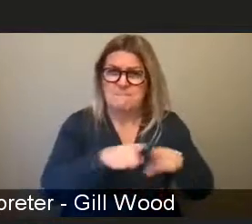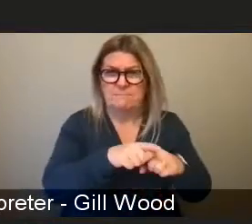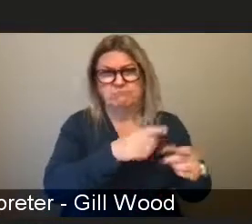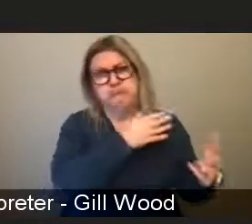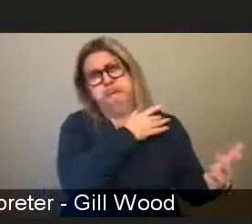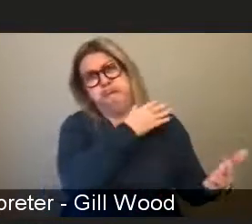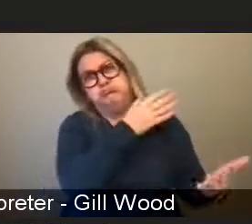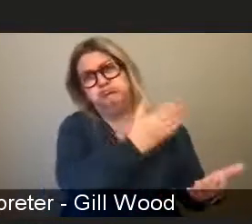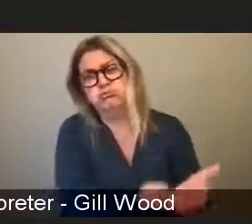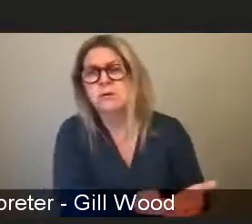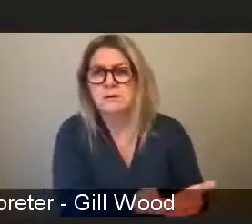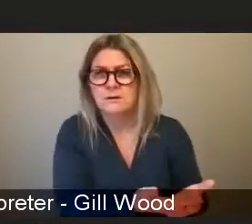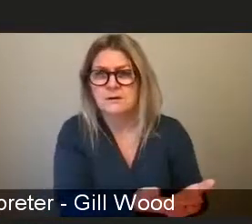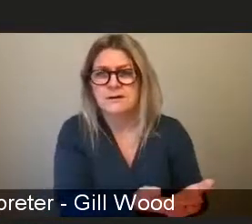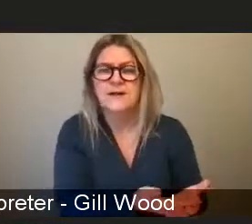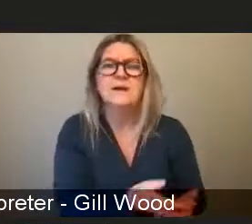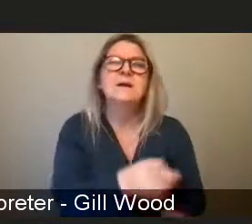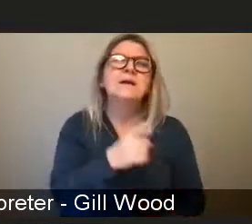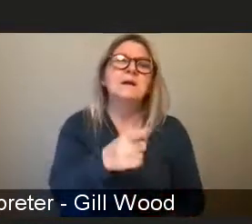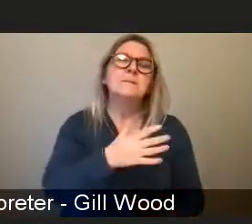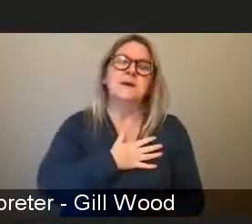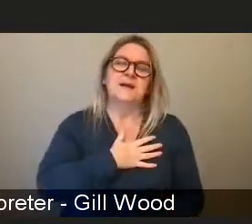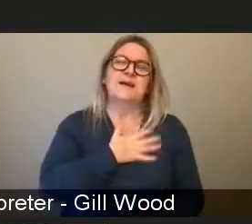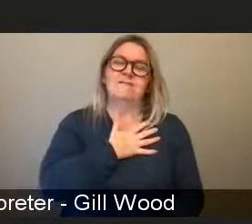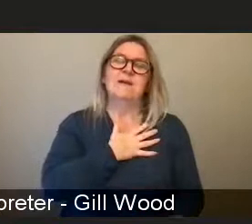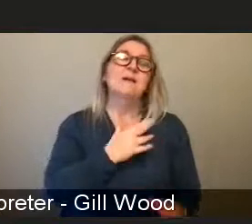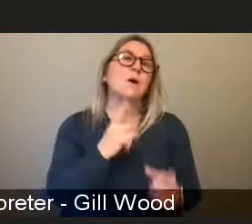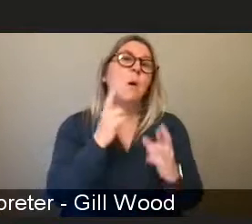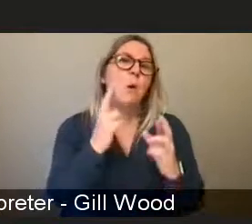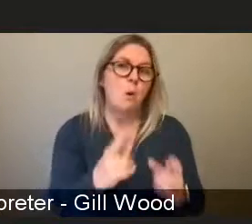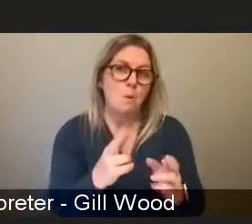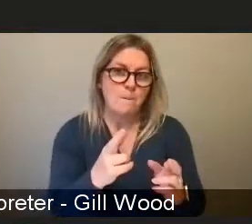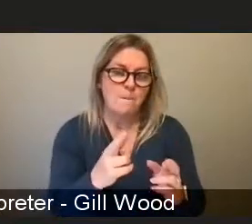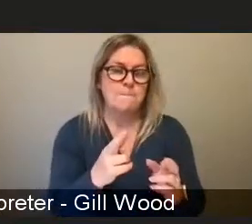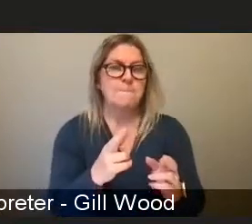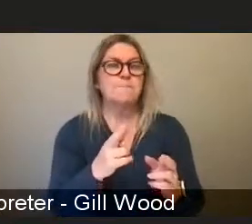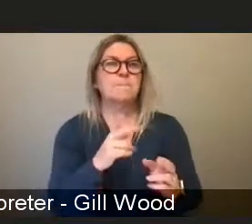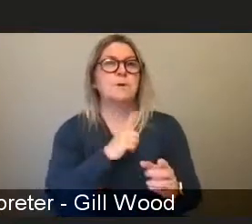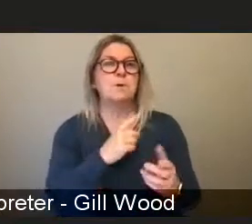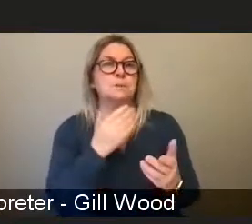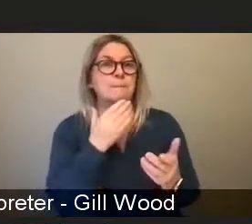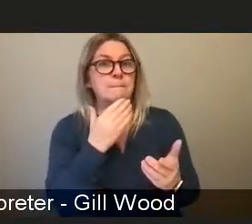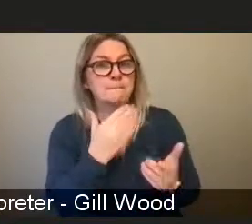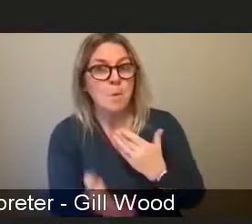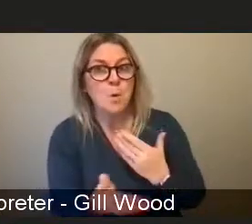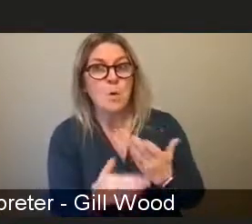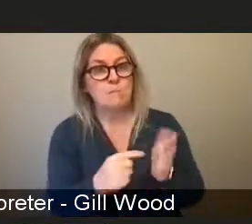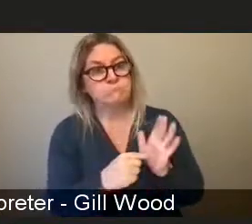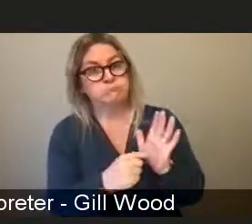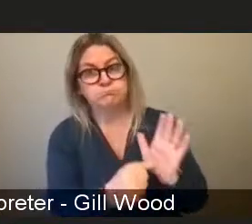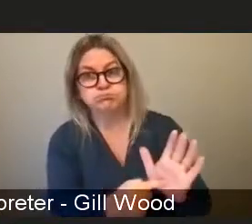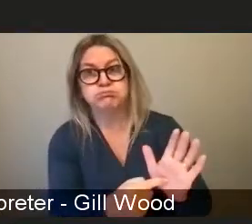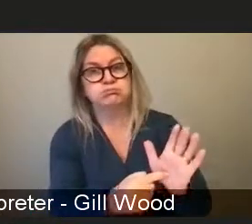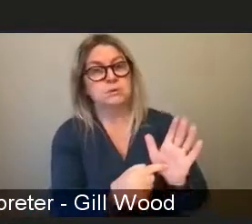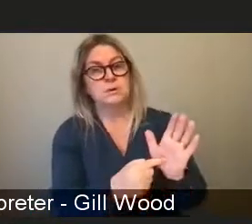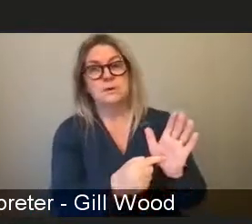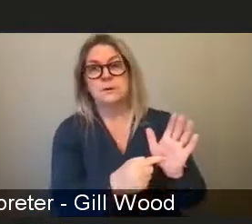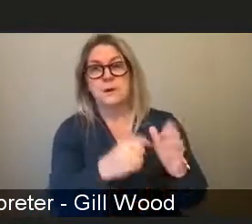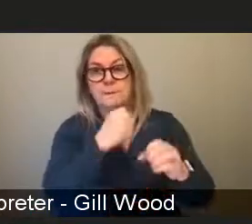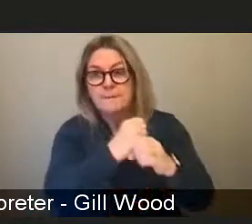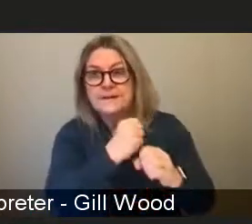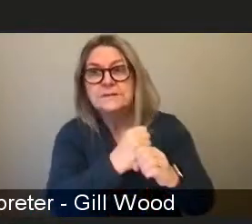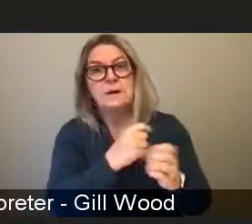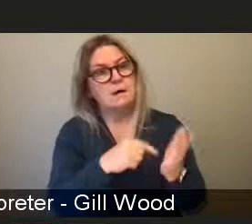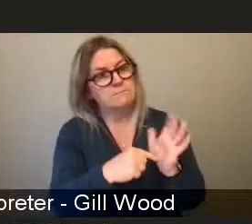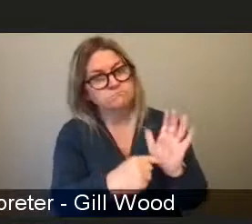is that more and more that is recognised and called out at the same time. And media organisations,